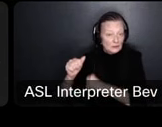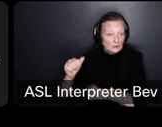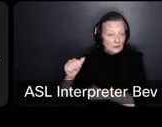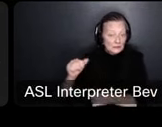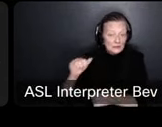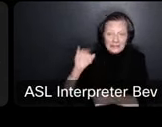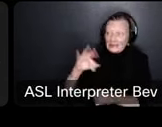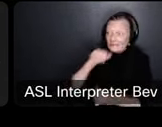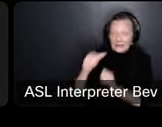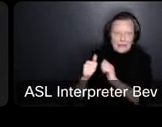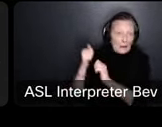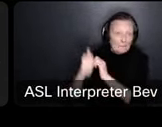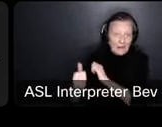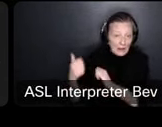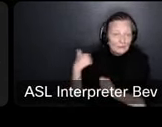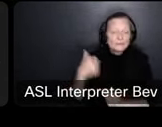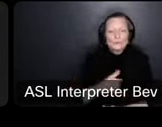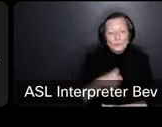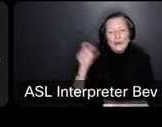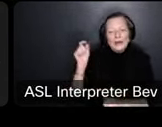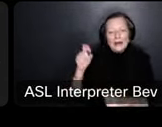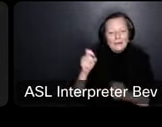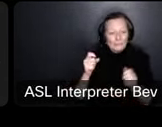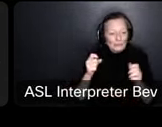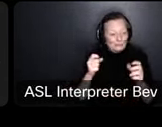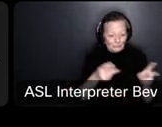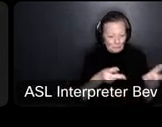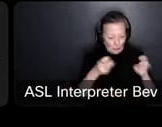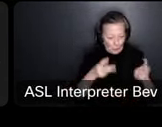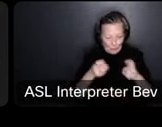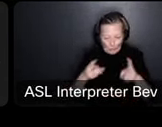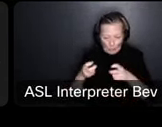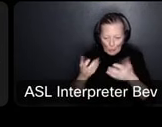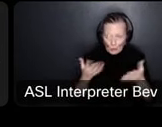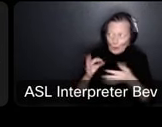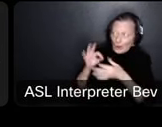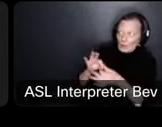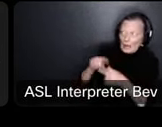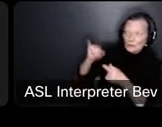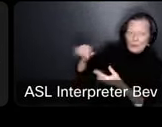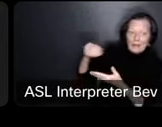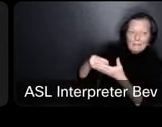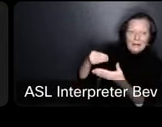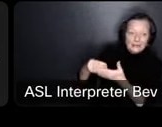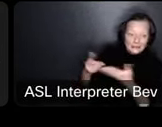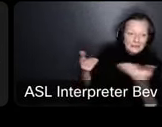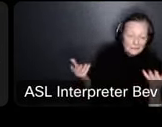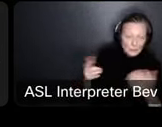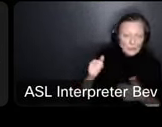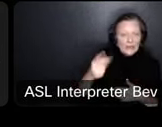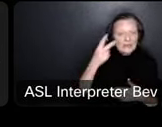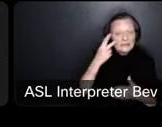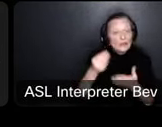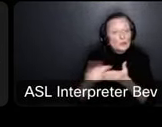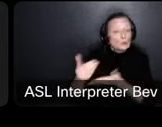doesn't pass we will have to pull out the items that are related to the vader in order to to realize the same numbers you can see the revenues on the